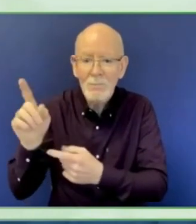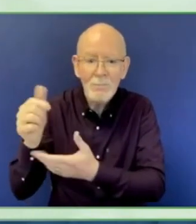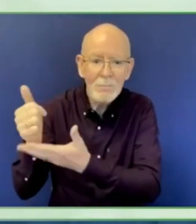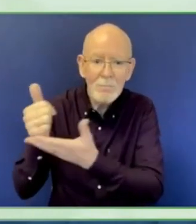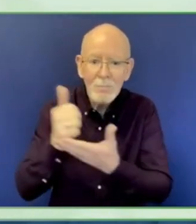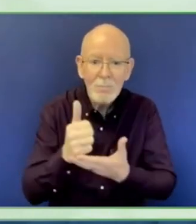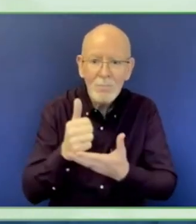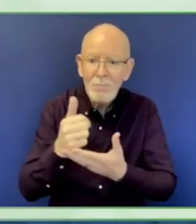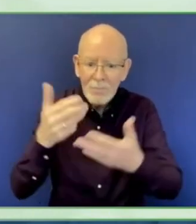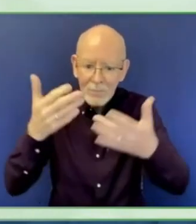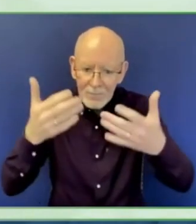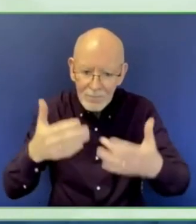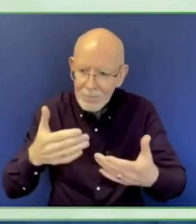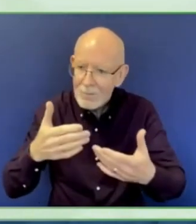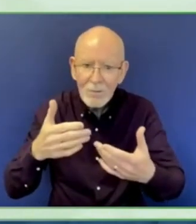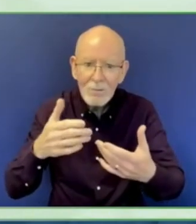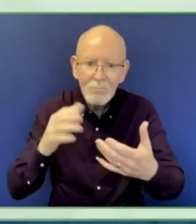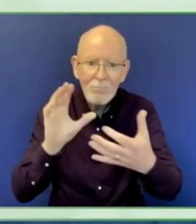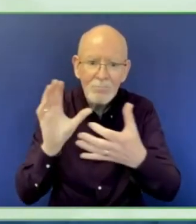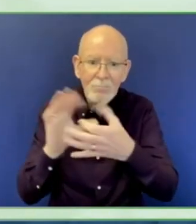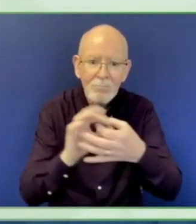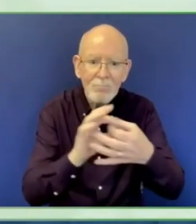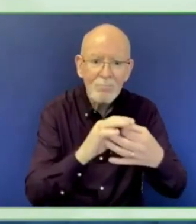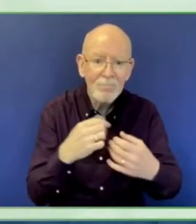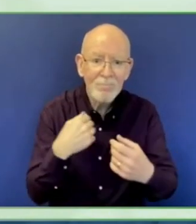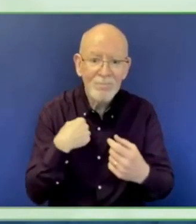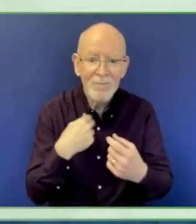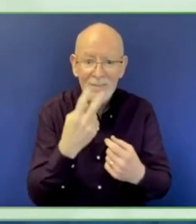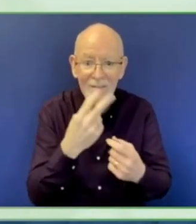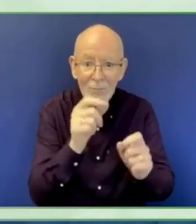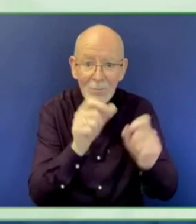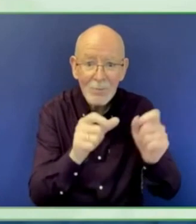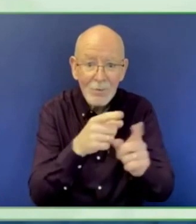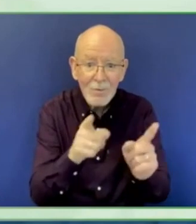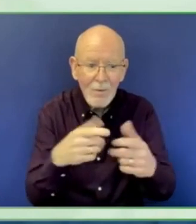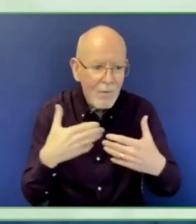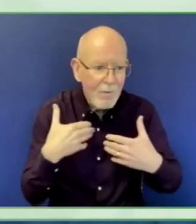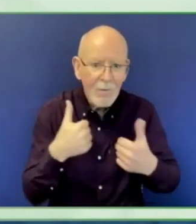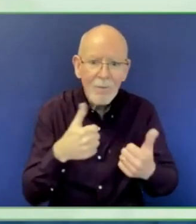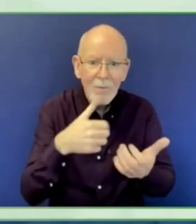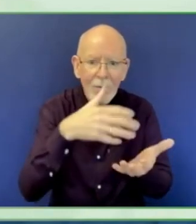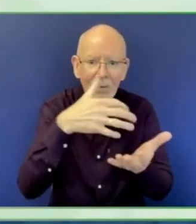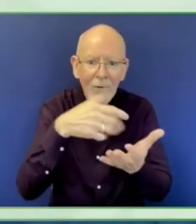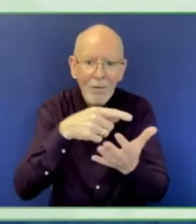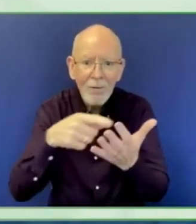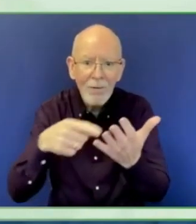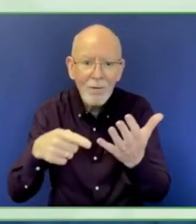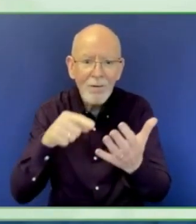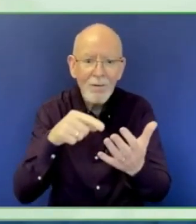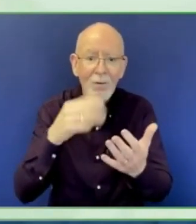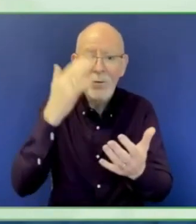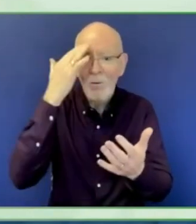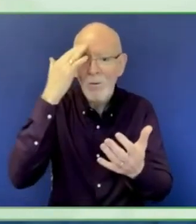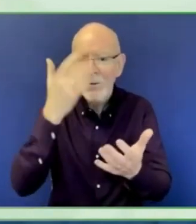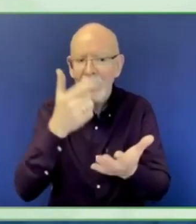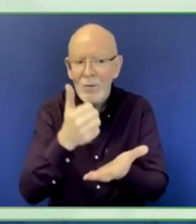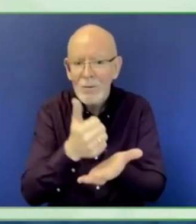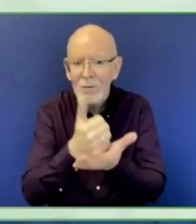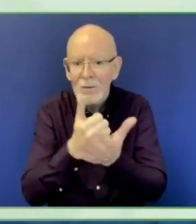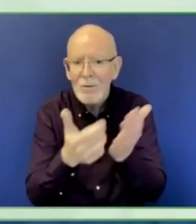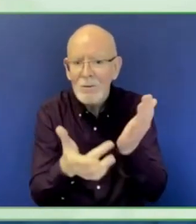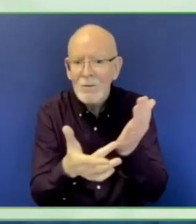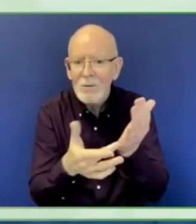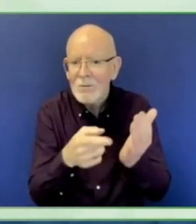it will come in April. We also do bespoke consultancy, so we find that people, if we work with GATO on some research